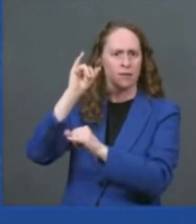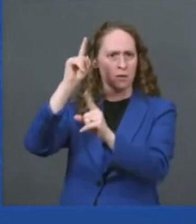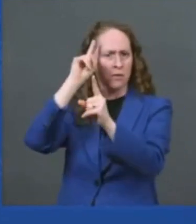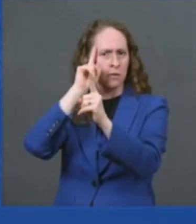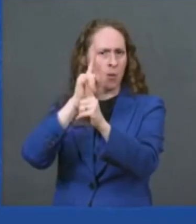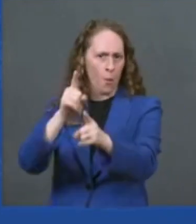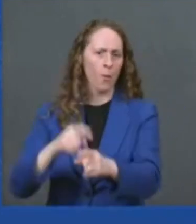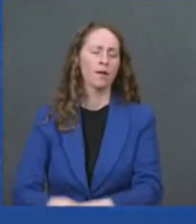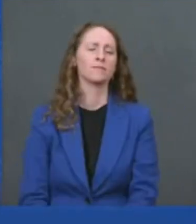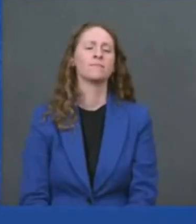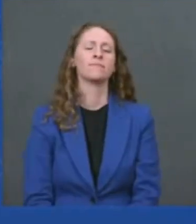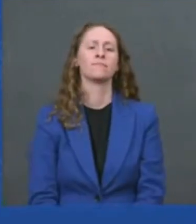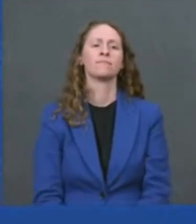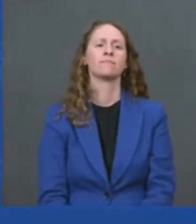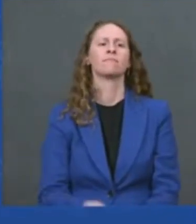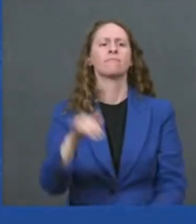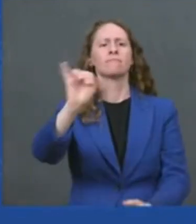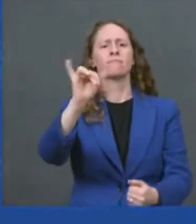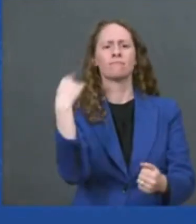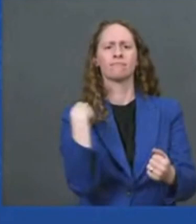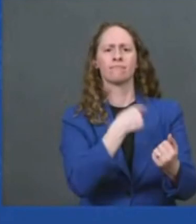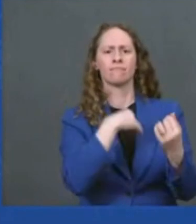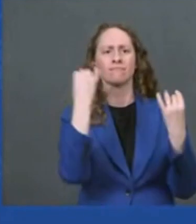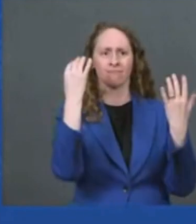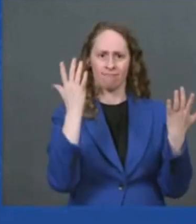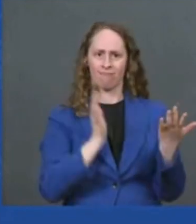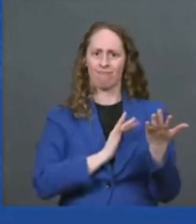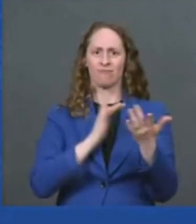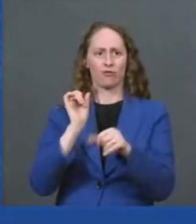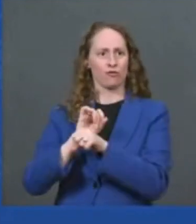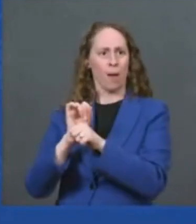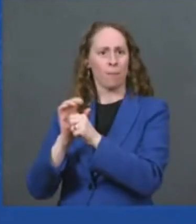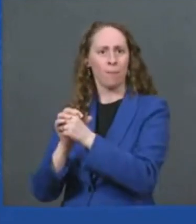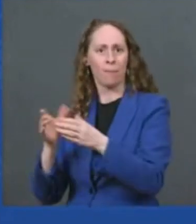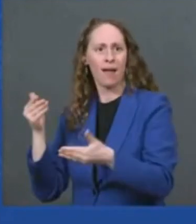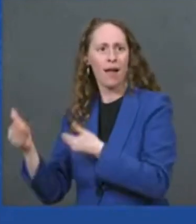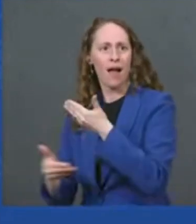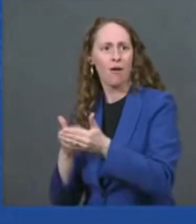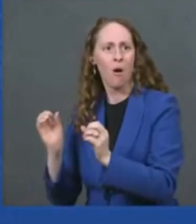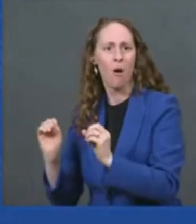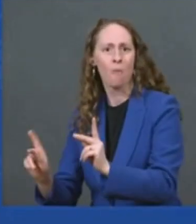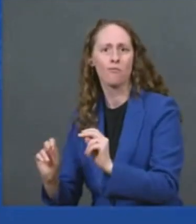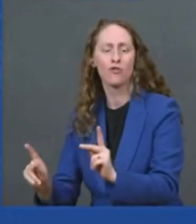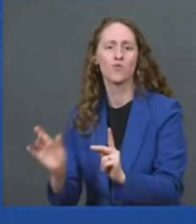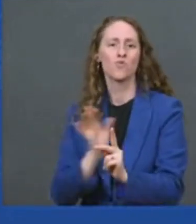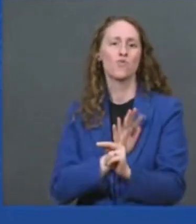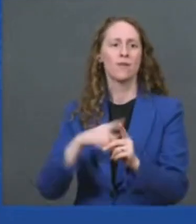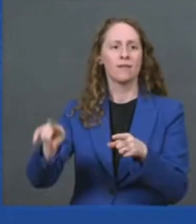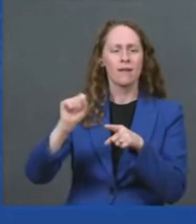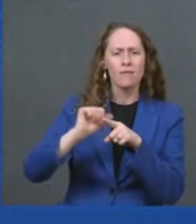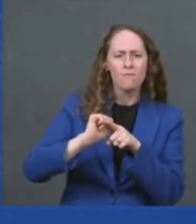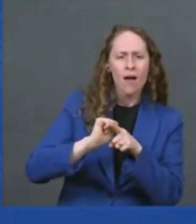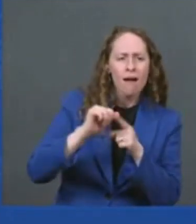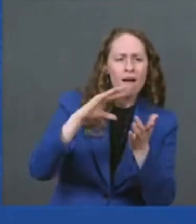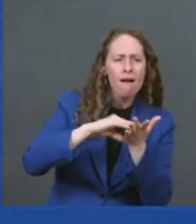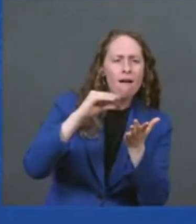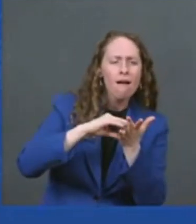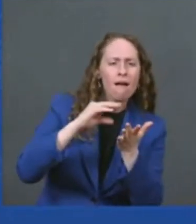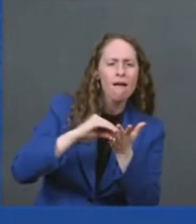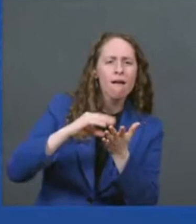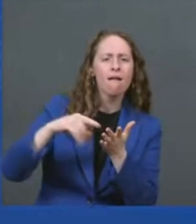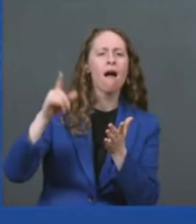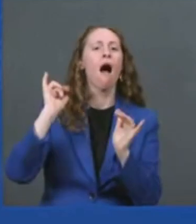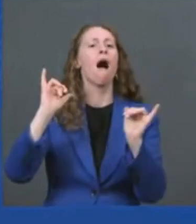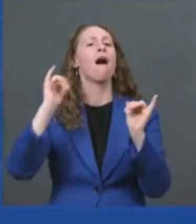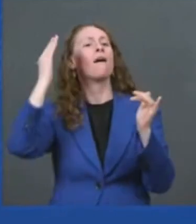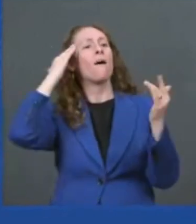these can be trained up in just a few weeks let me finish up by saying that we're all privileged to be living in this time